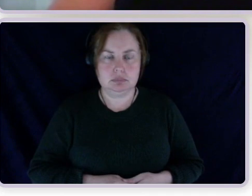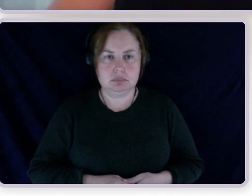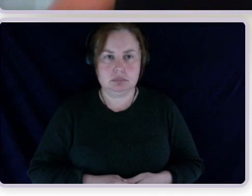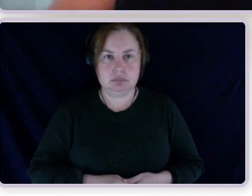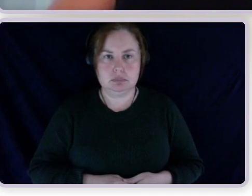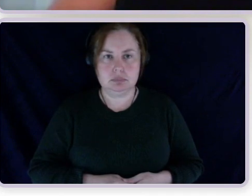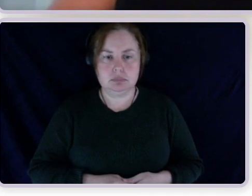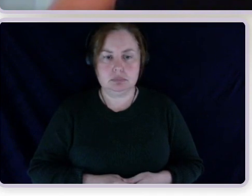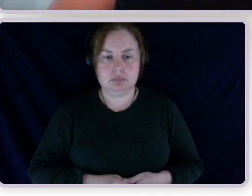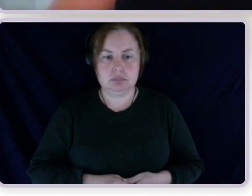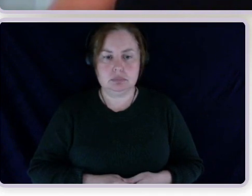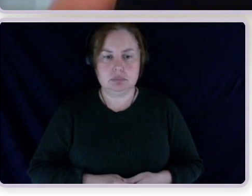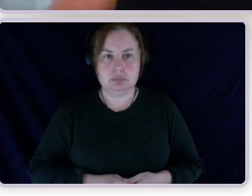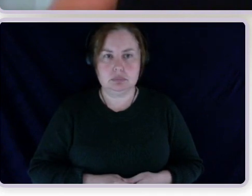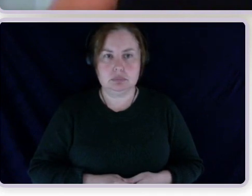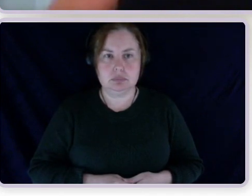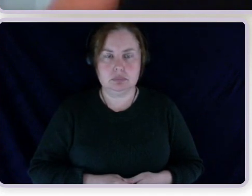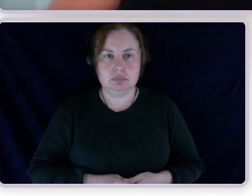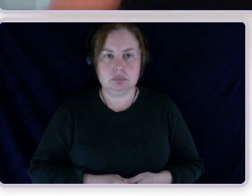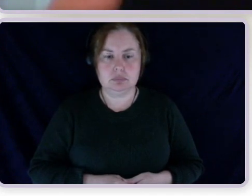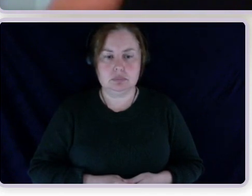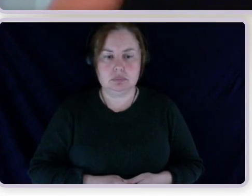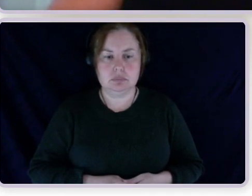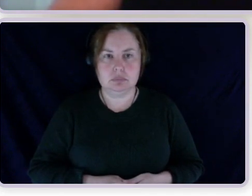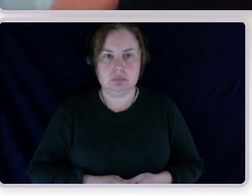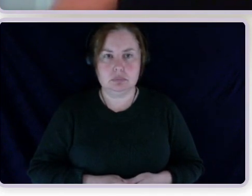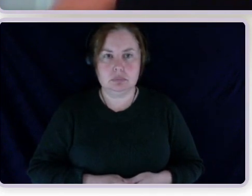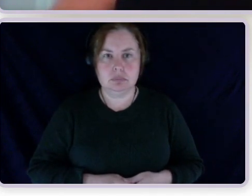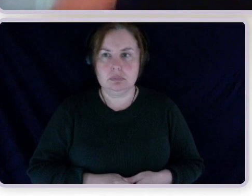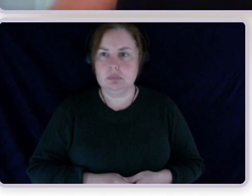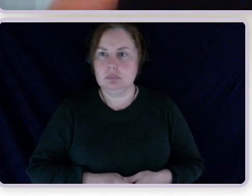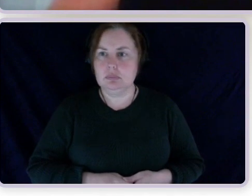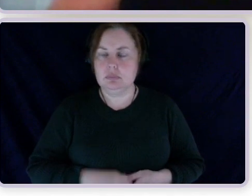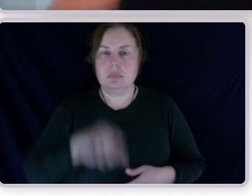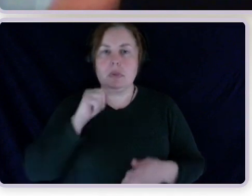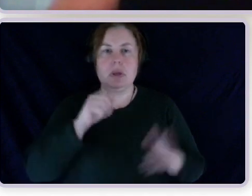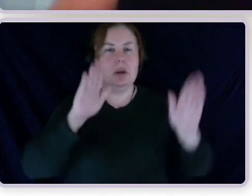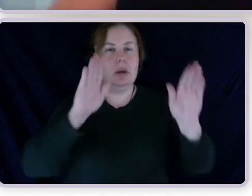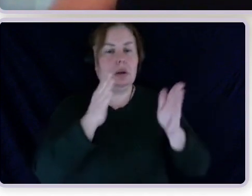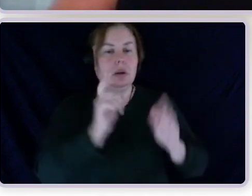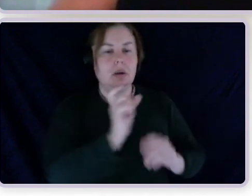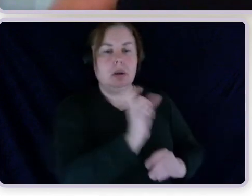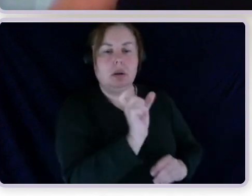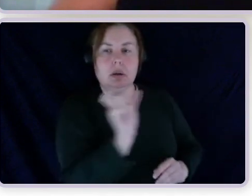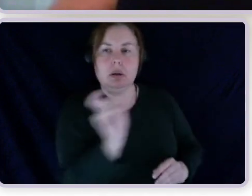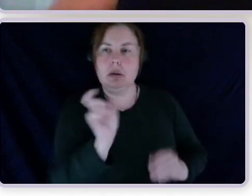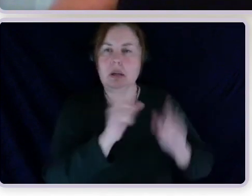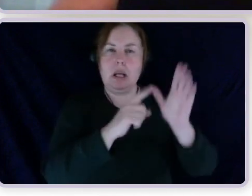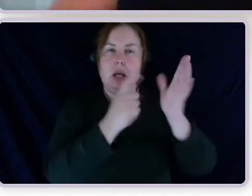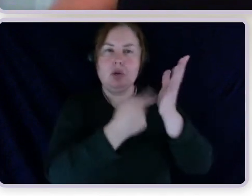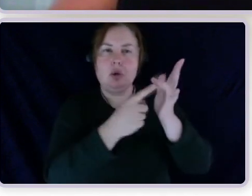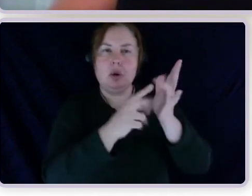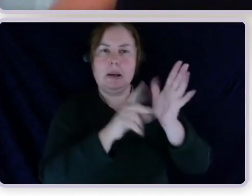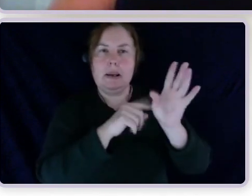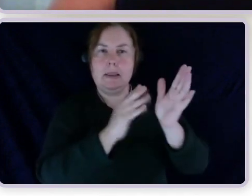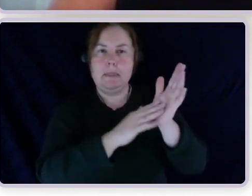I wonder what that acronym stands for. Do you know, Dermot? I'm not sure myself. I'm glad that that's not just me.